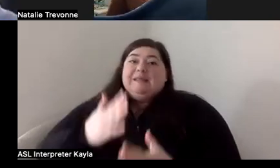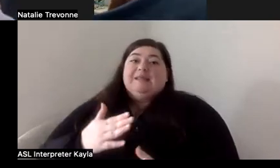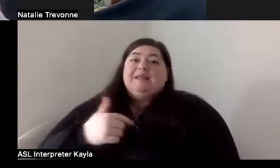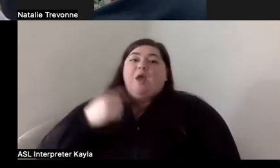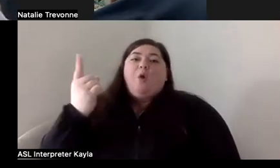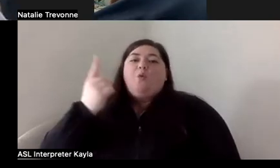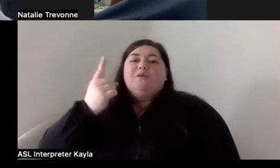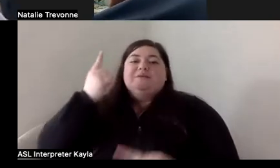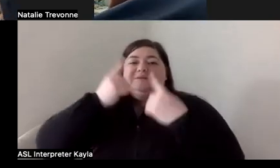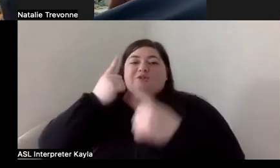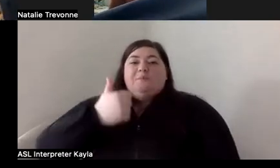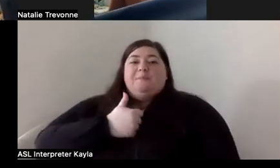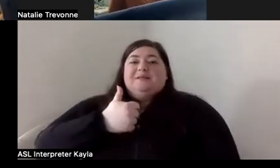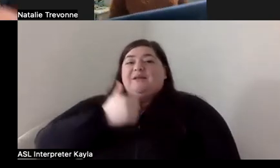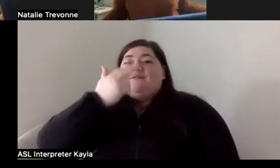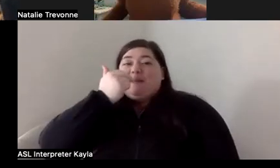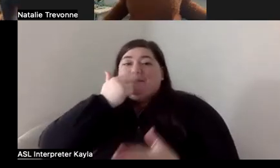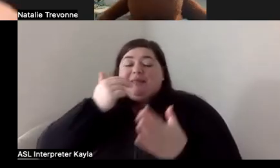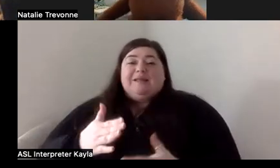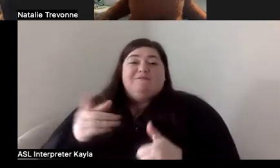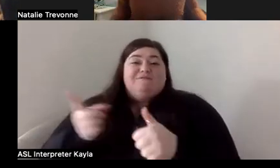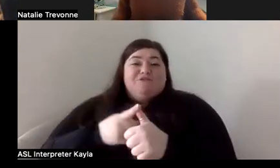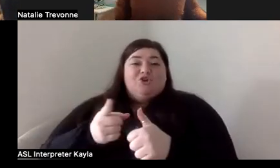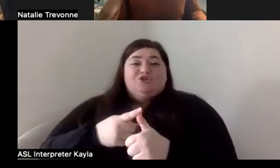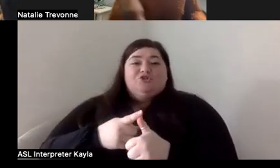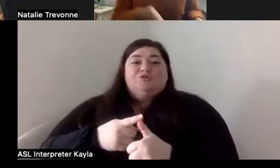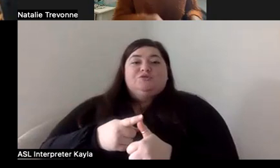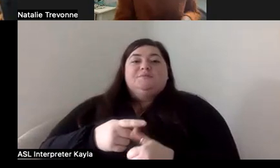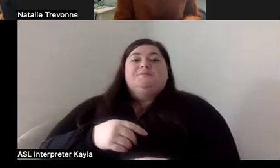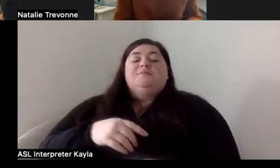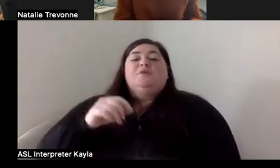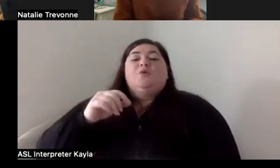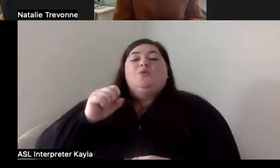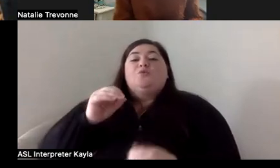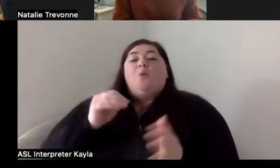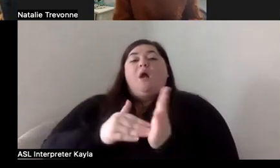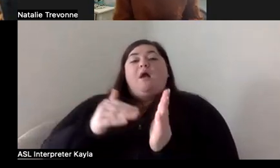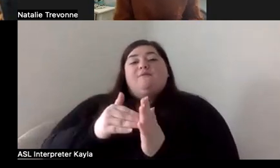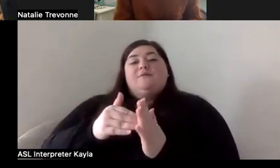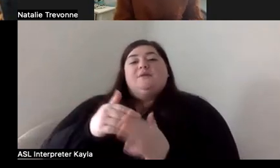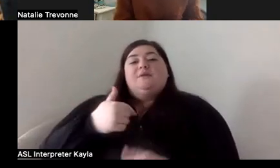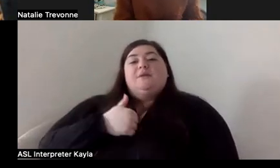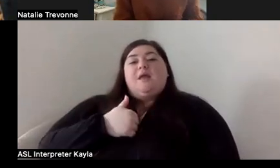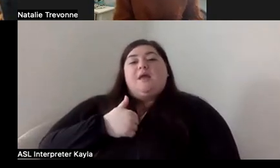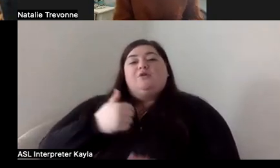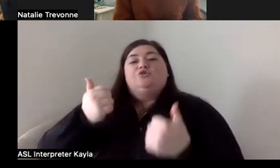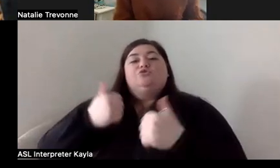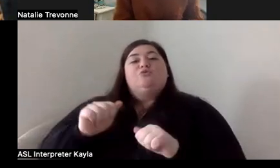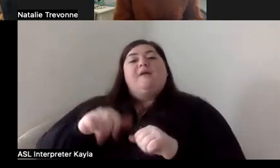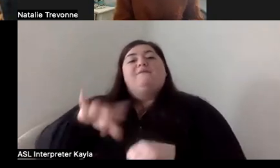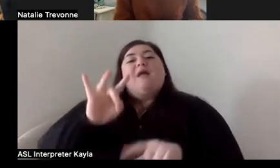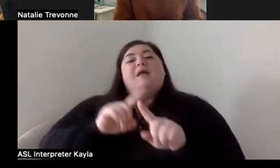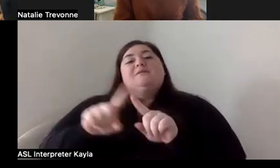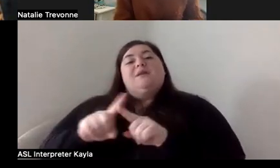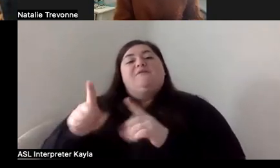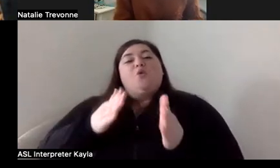I always consider myself a comedian first, because that's what I've been doing really since I was a kid. And so a lot of times I try to find ways to